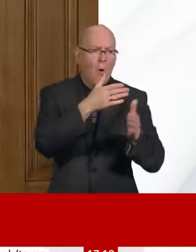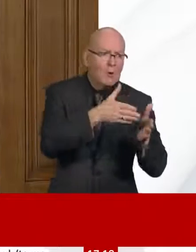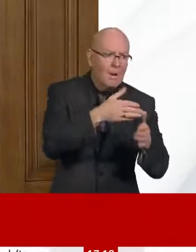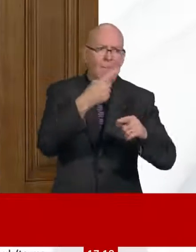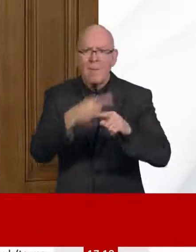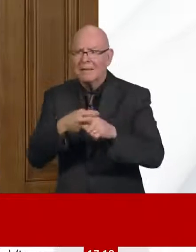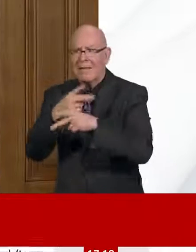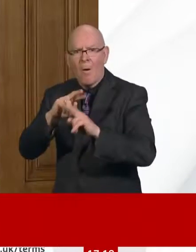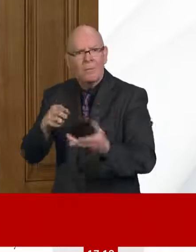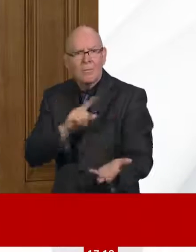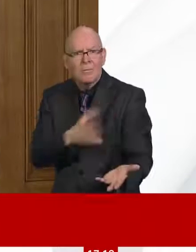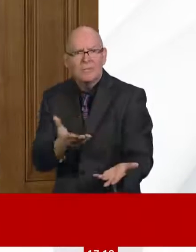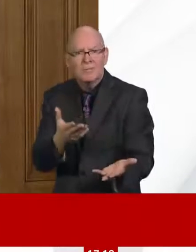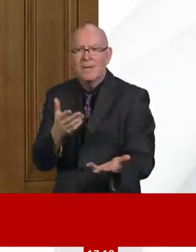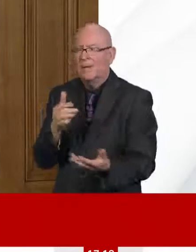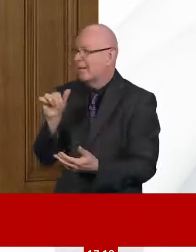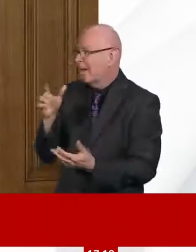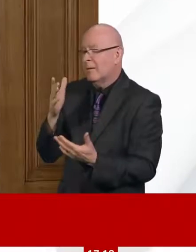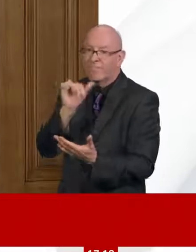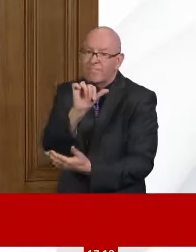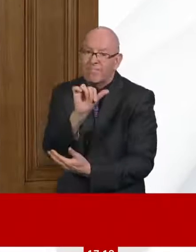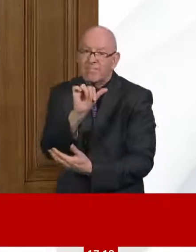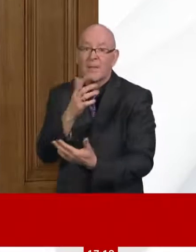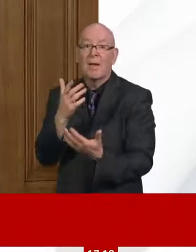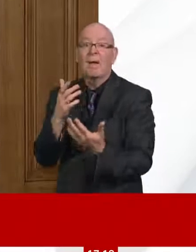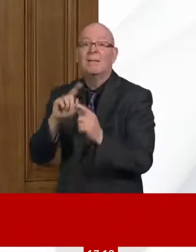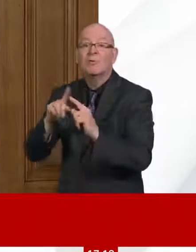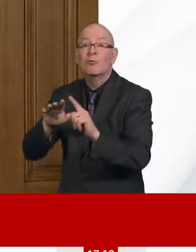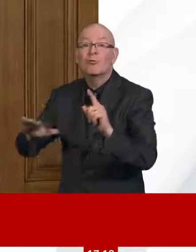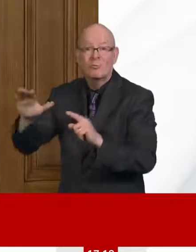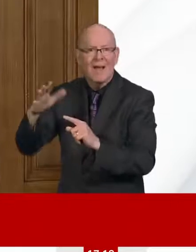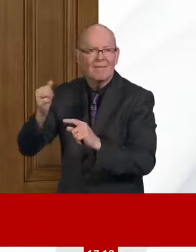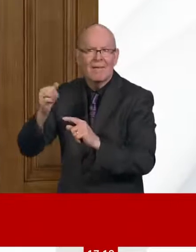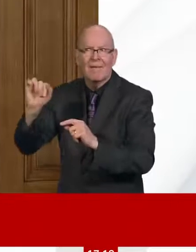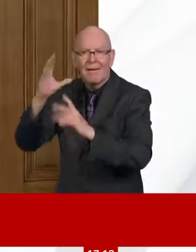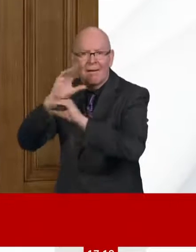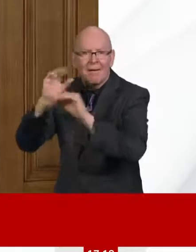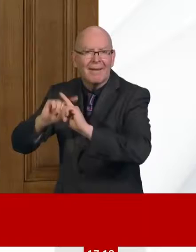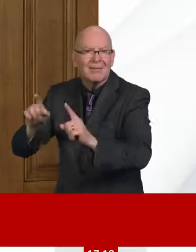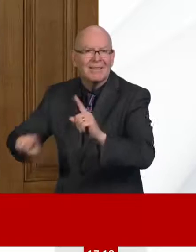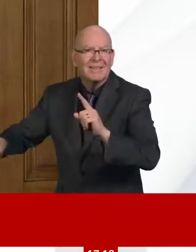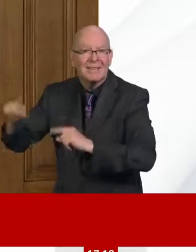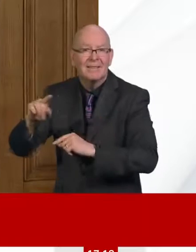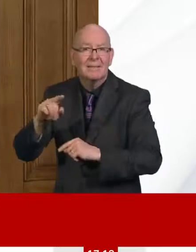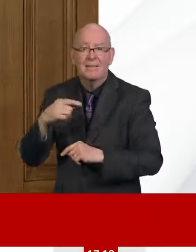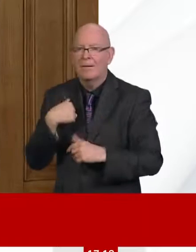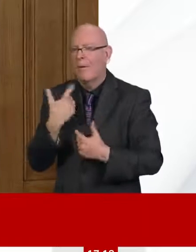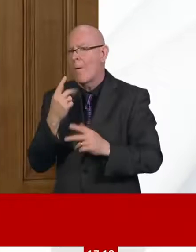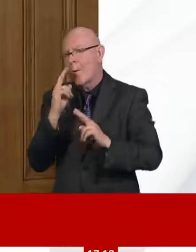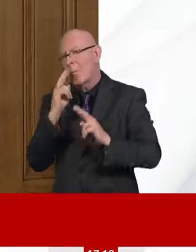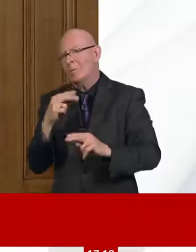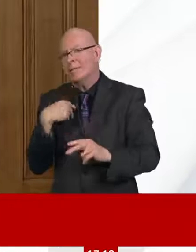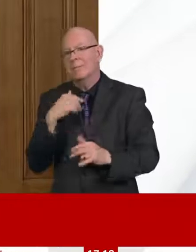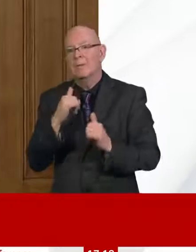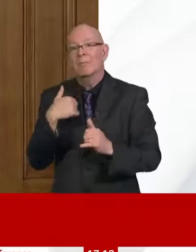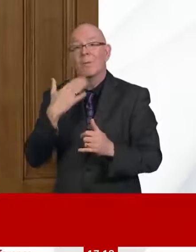in deaths on that day, it wasn't actually the case. And it demonstrates exactly the challenge of getting this right